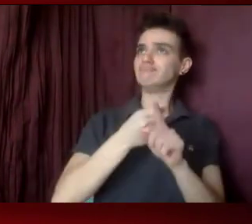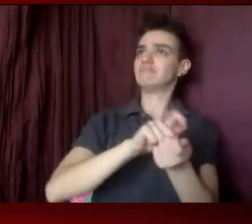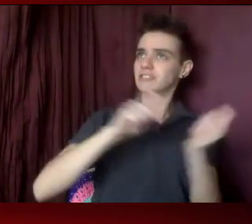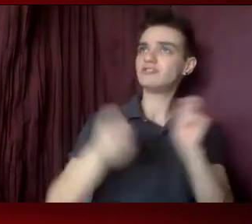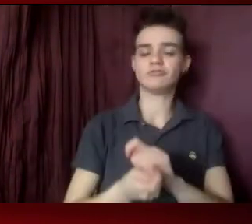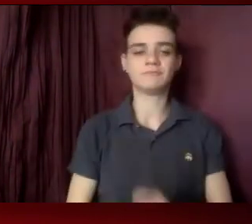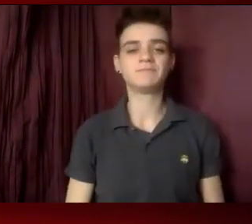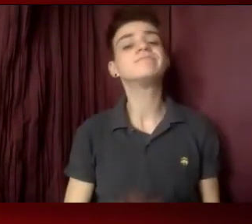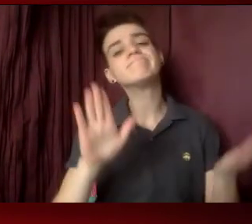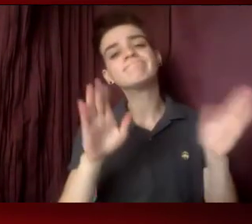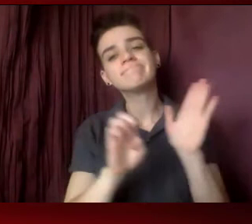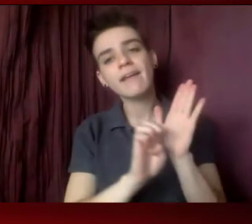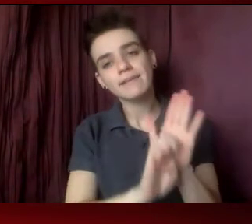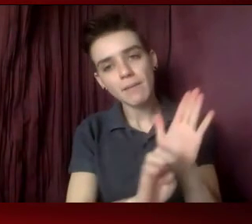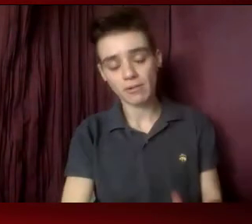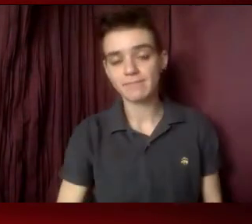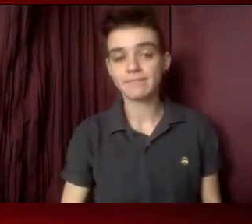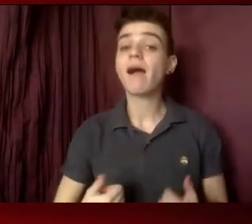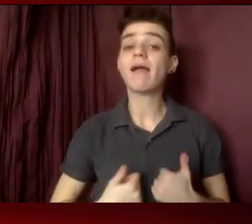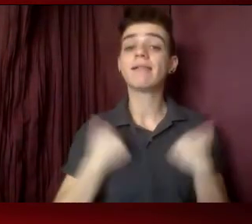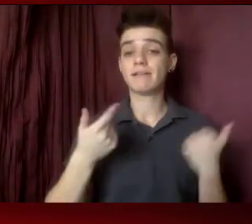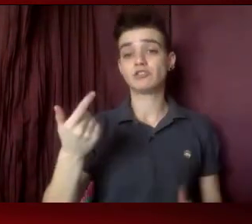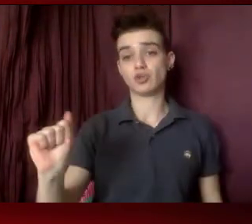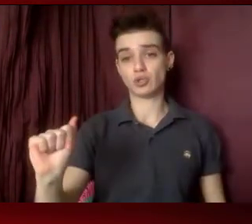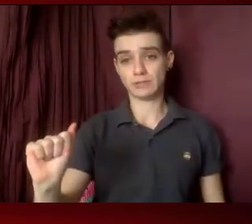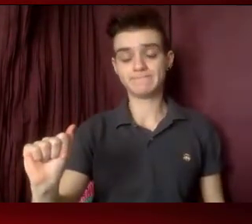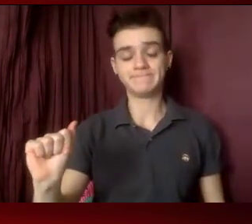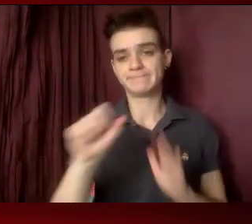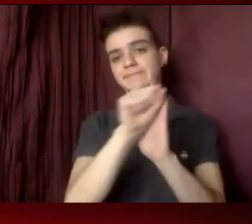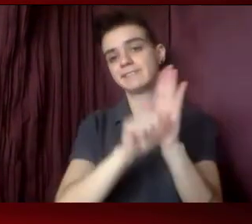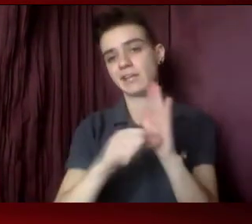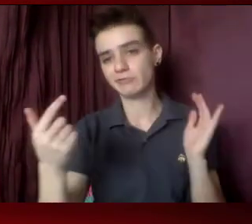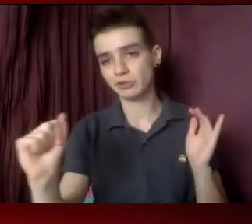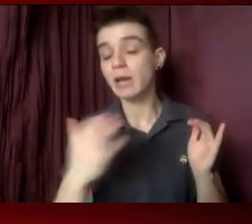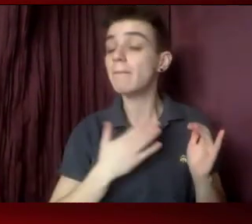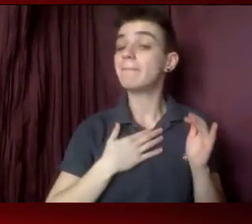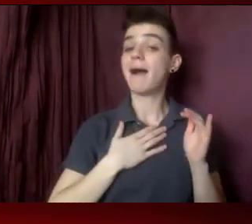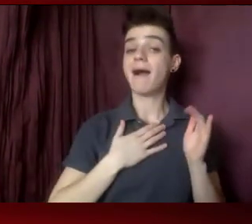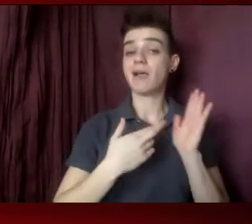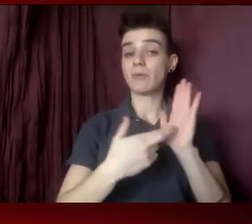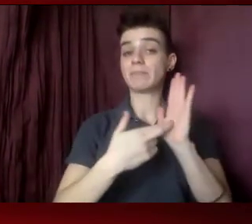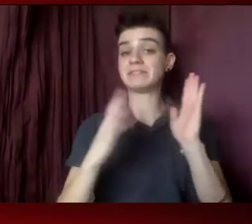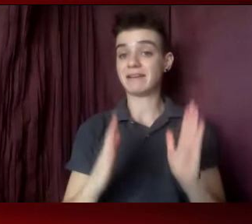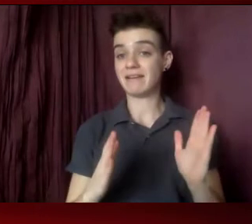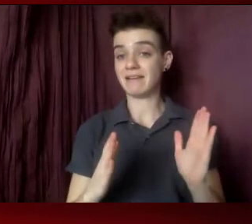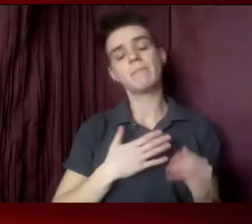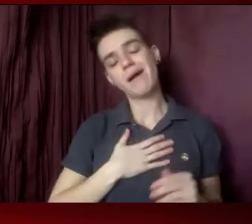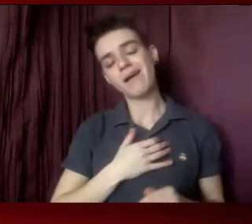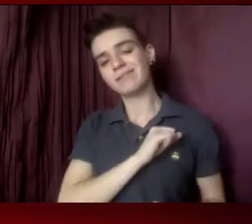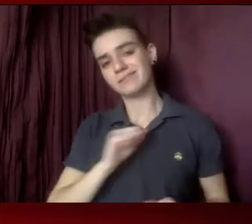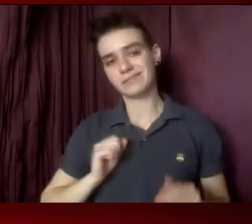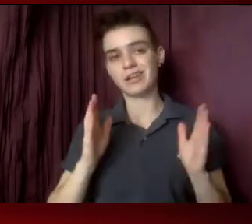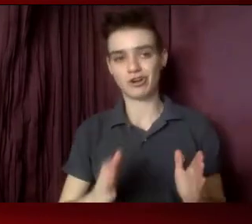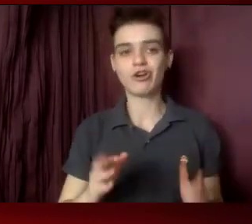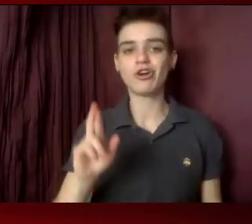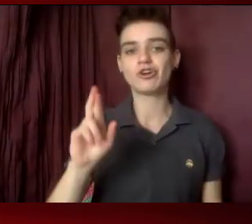you an example. I live in the state of Georgia. My representative, my senator, is Raphael